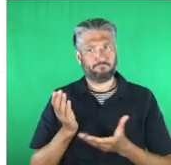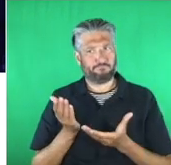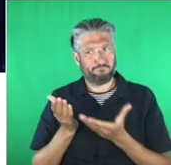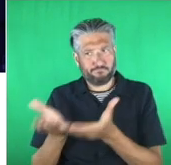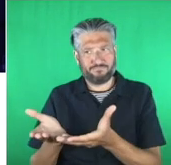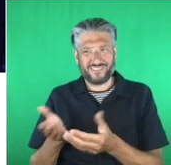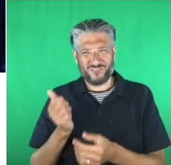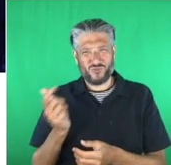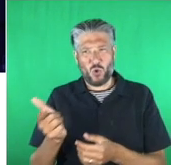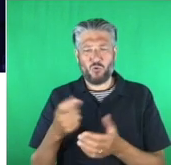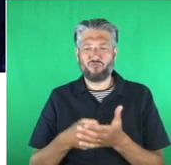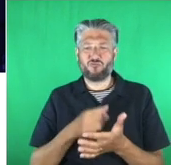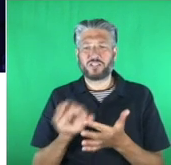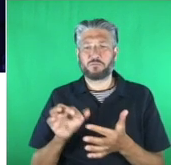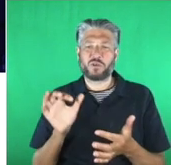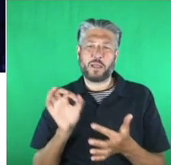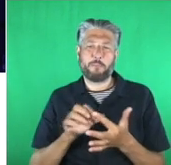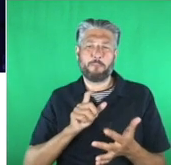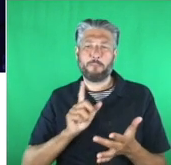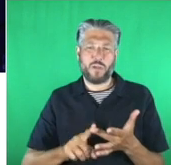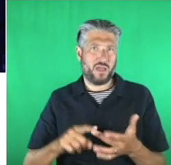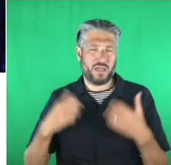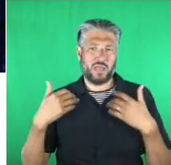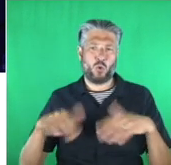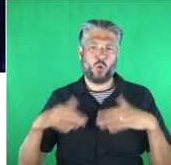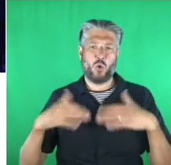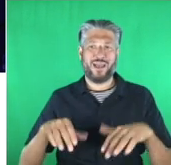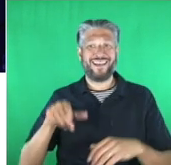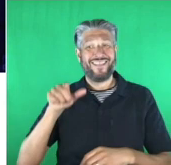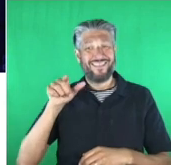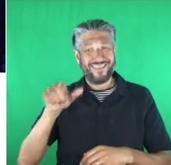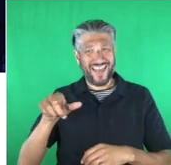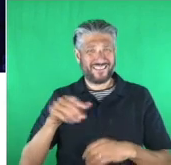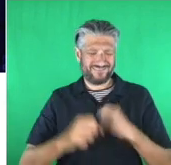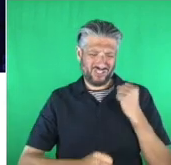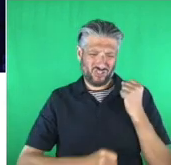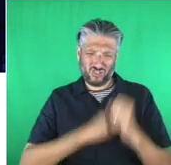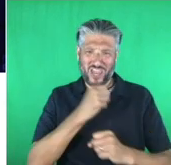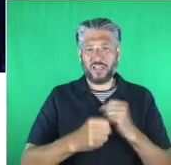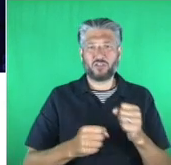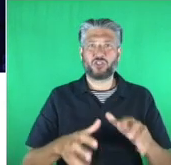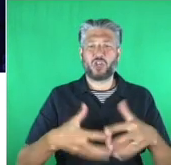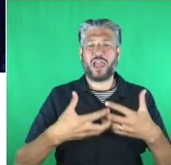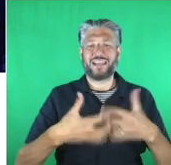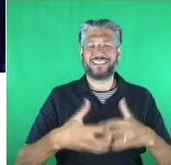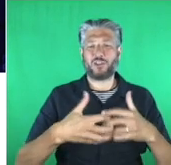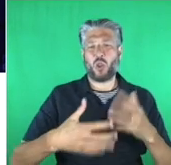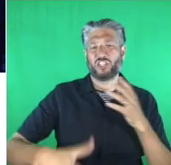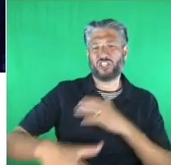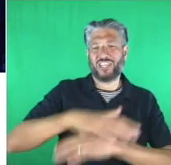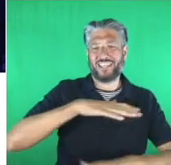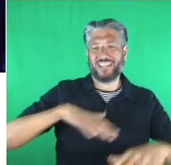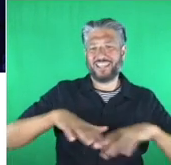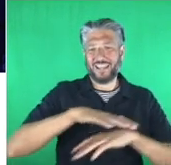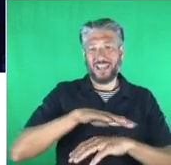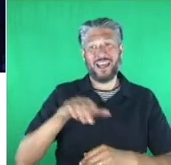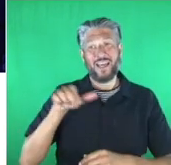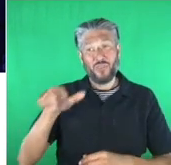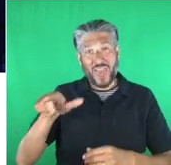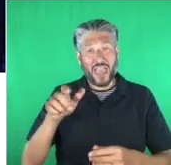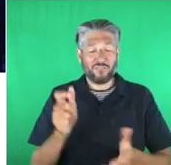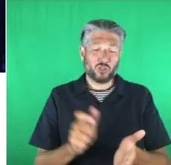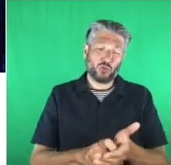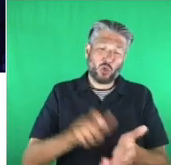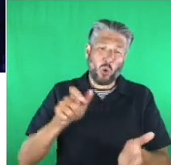lot. And the transformation that's had on the technology scene, the millions of Raspberry Pis they've sold around the world. Incredible. you know, Raspberry